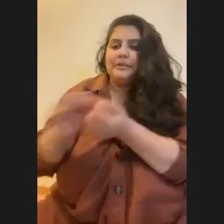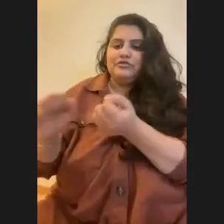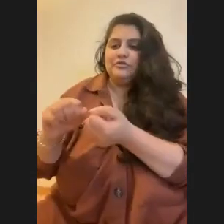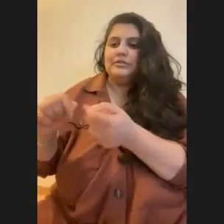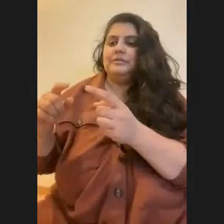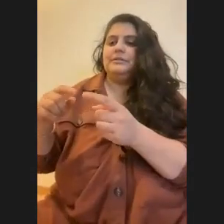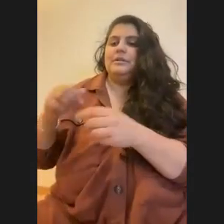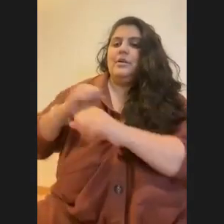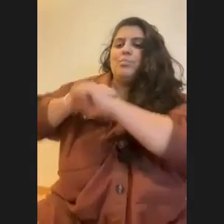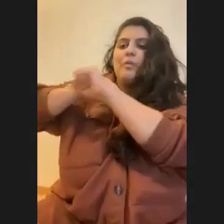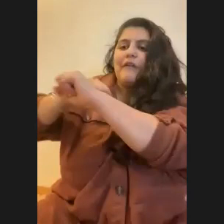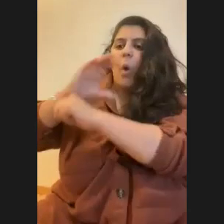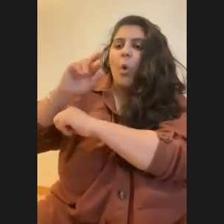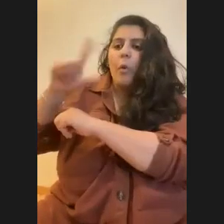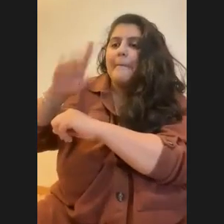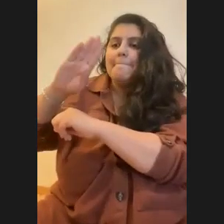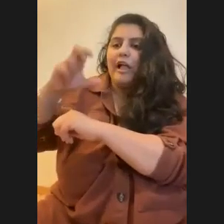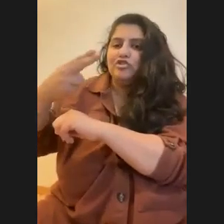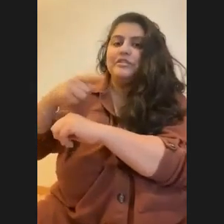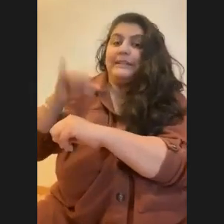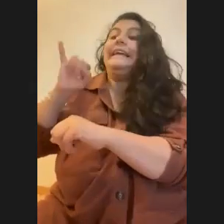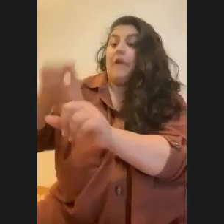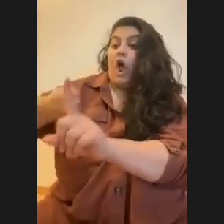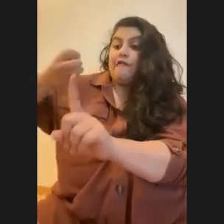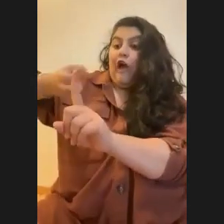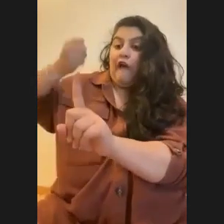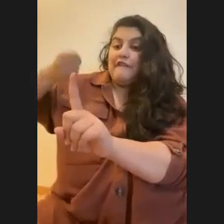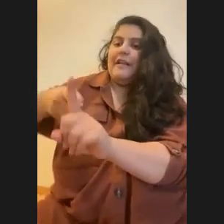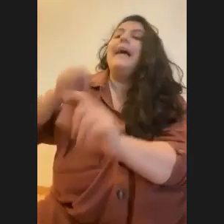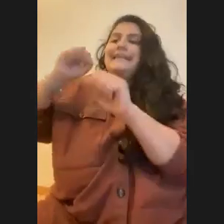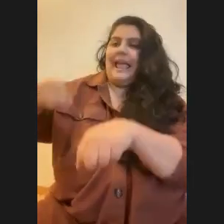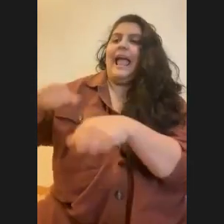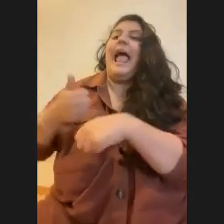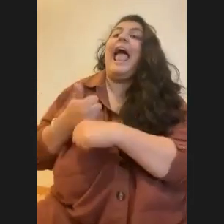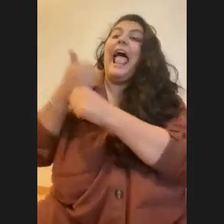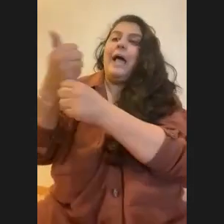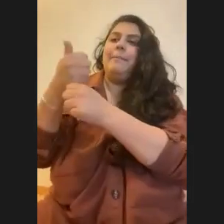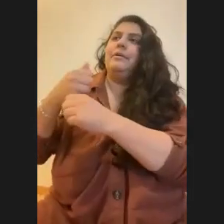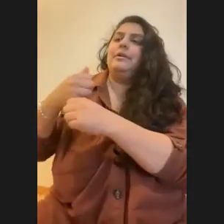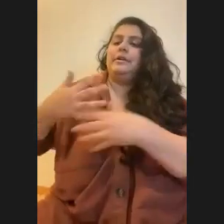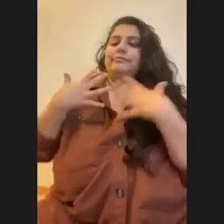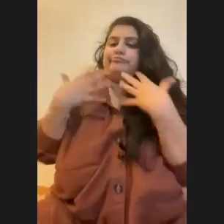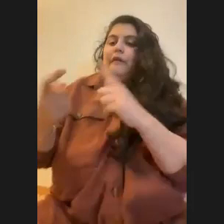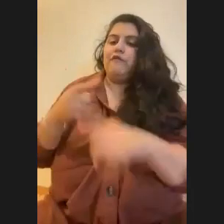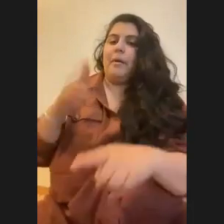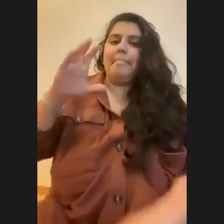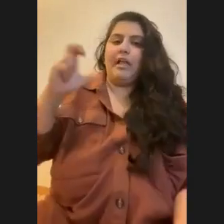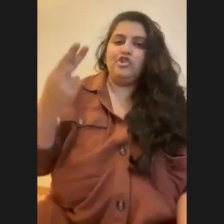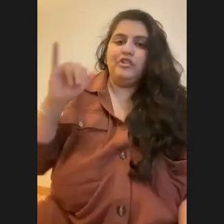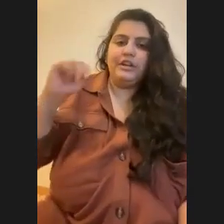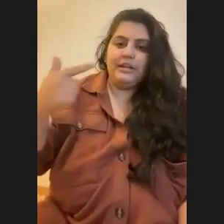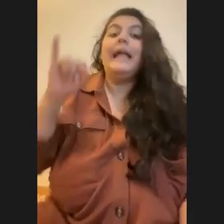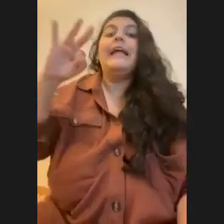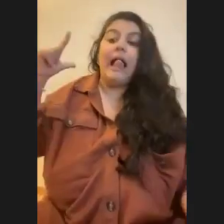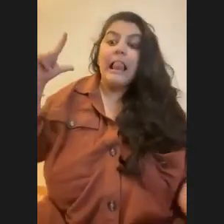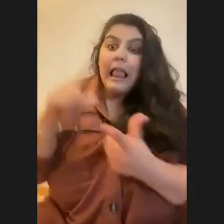fish there plucking off the bad algae, it helps them recover from the bleaching event sooner. And whereas if there's less fish and the algae is allowed to grow completely